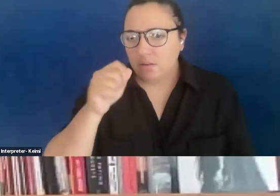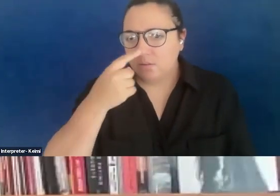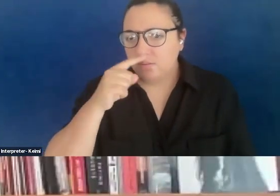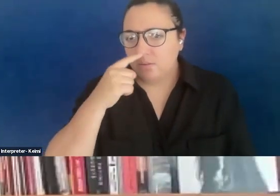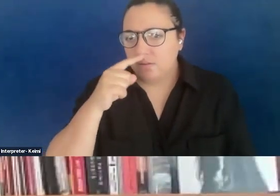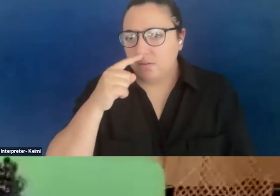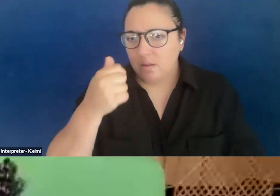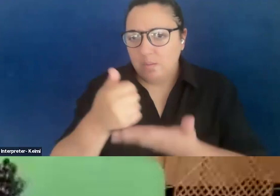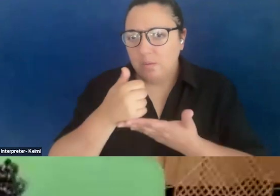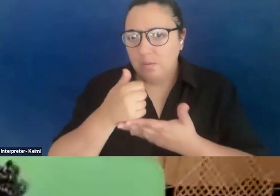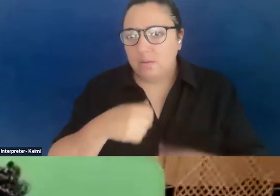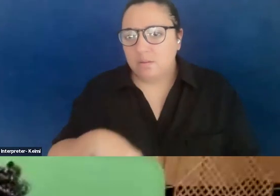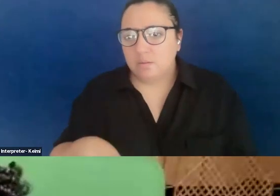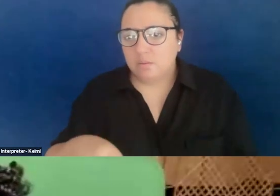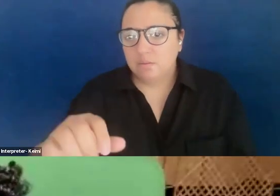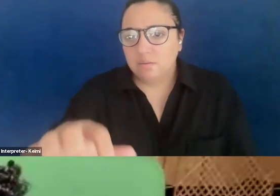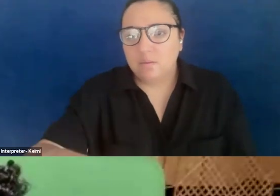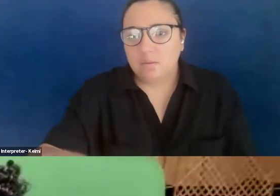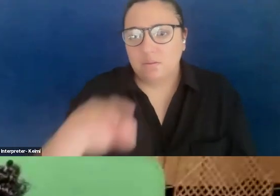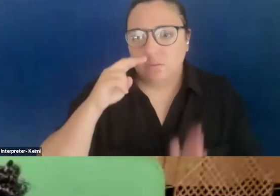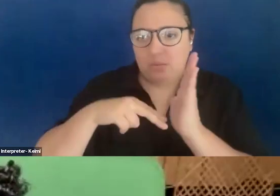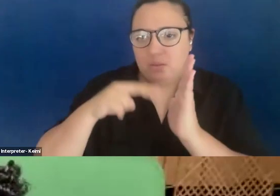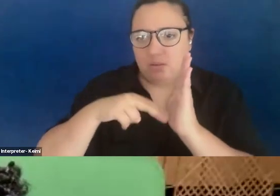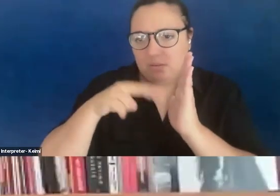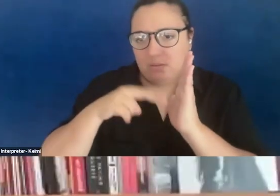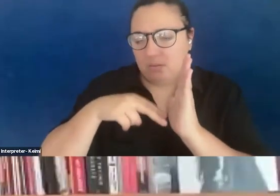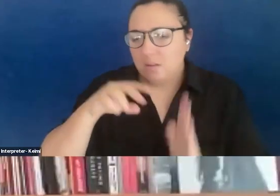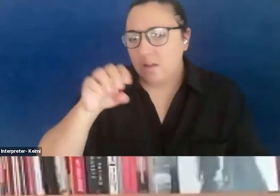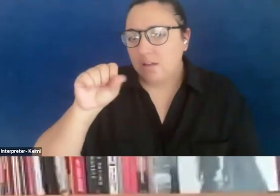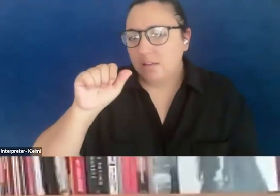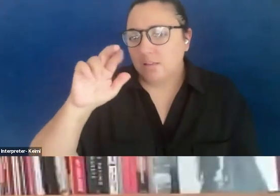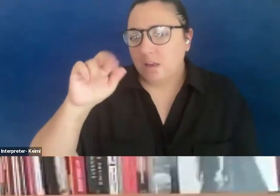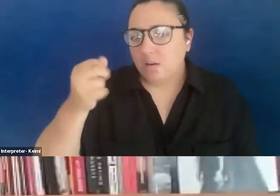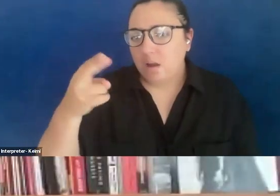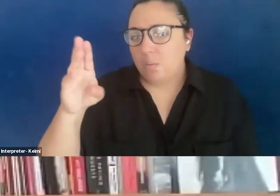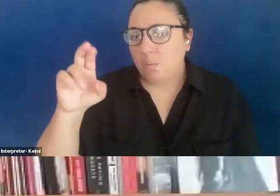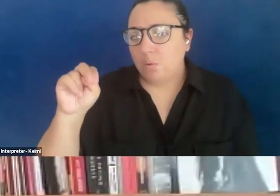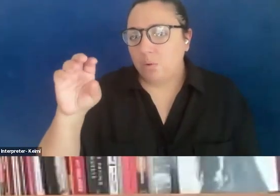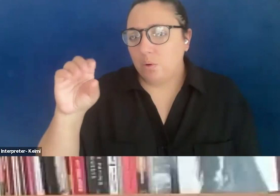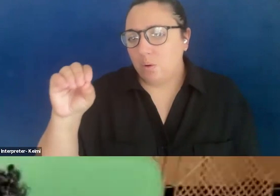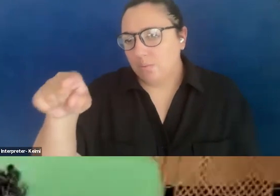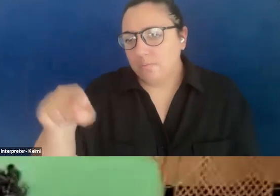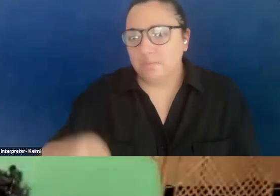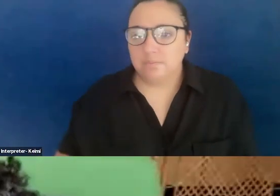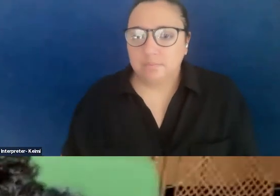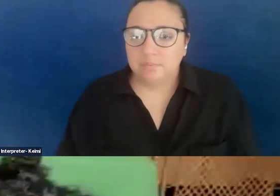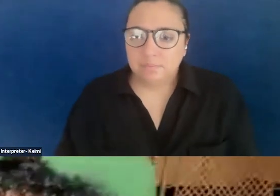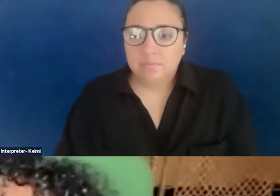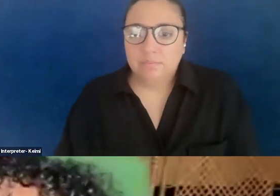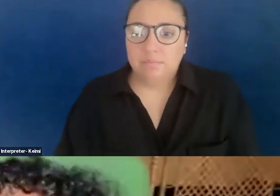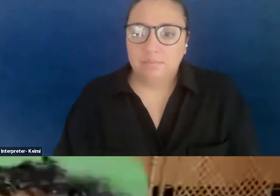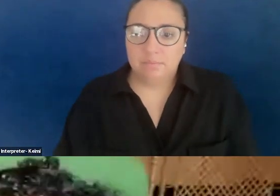So Sarah Bruno put, we are each other's business. Are each other's magnitude and bomb from Paul Robeson